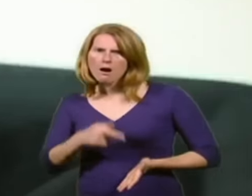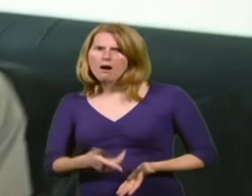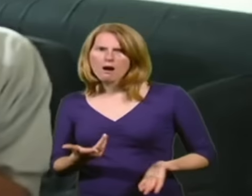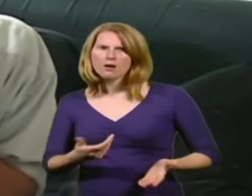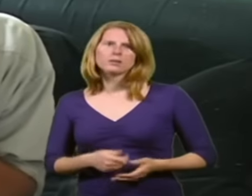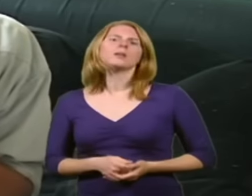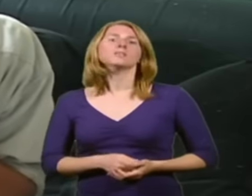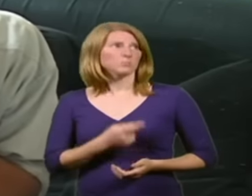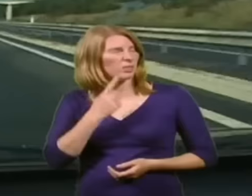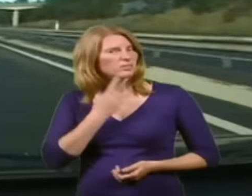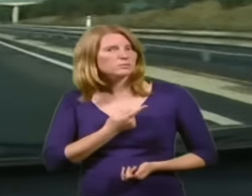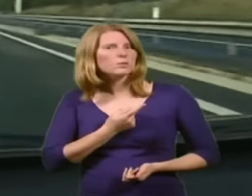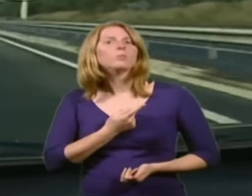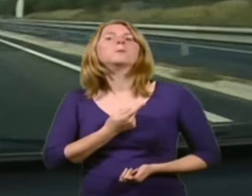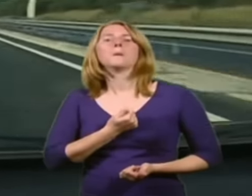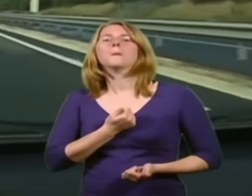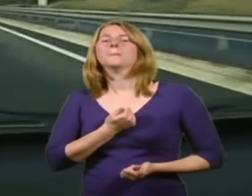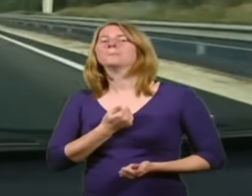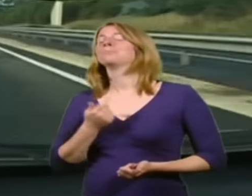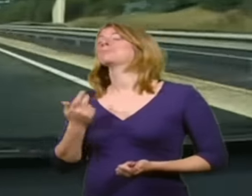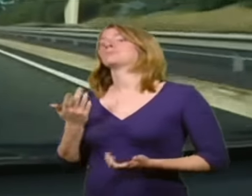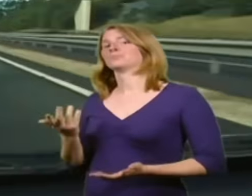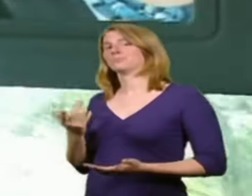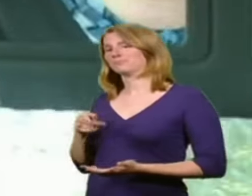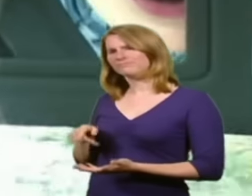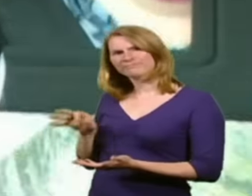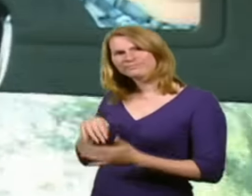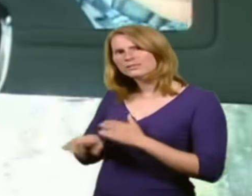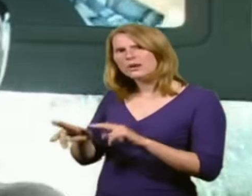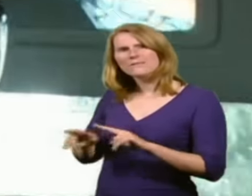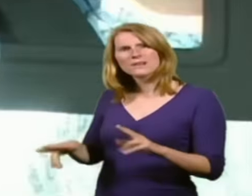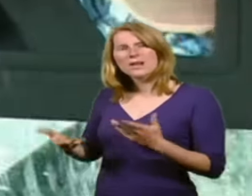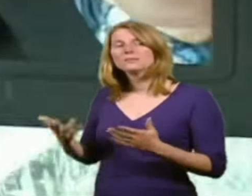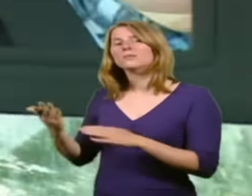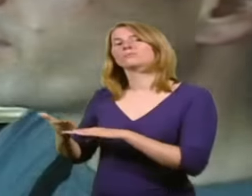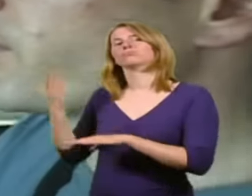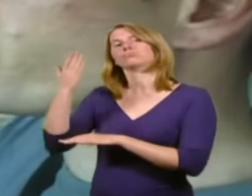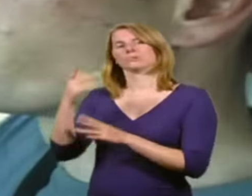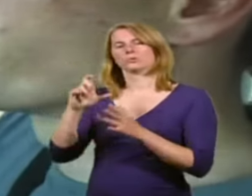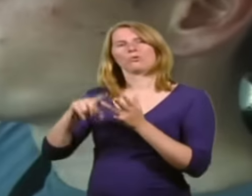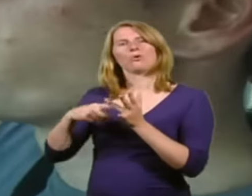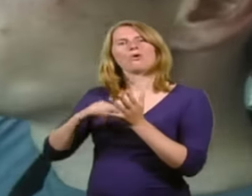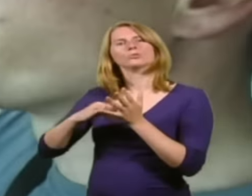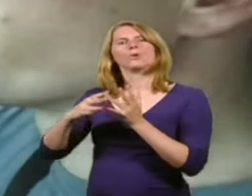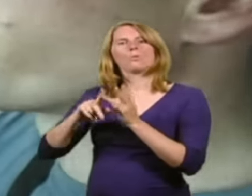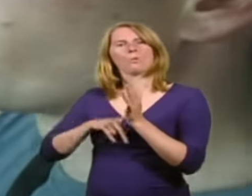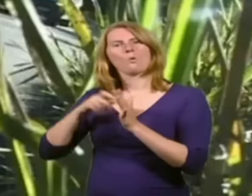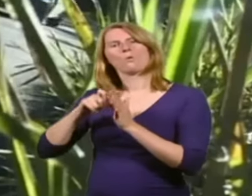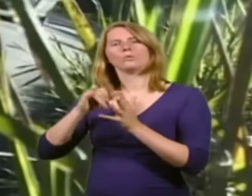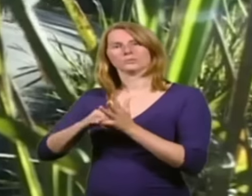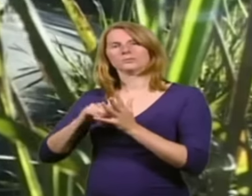your flat. True. Yet. And so they were off to the Cotswolds to the family business to pick up a few odd sticks of furniture.